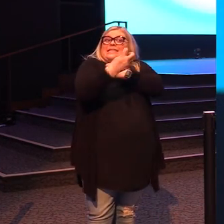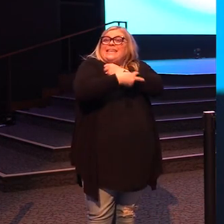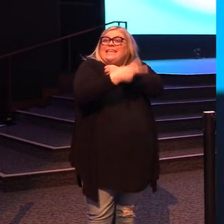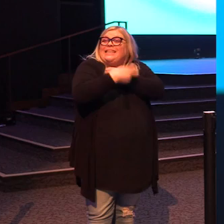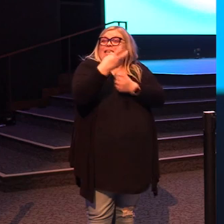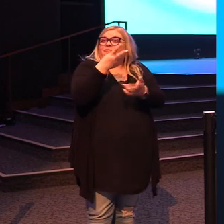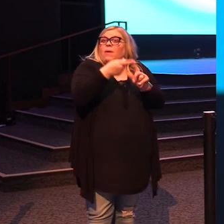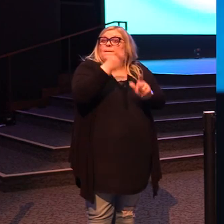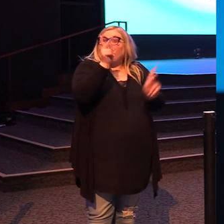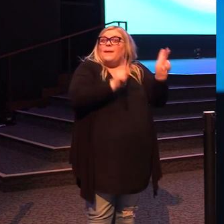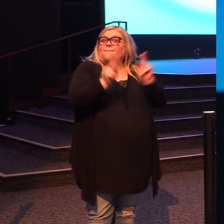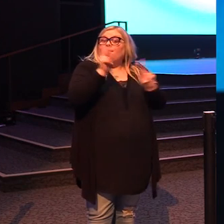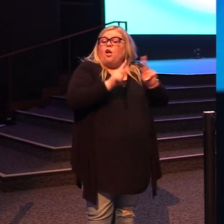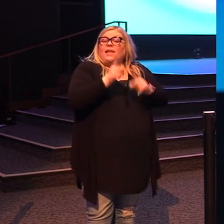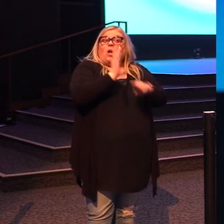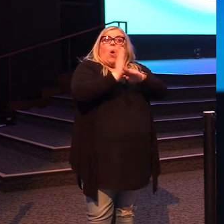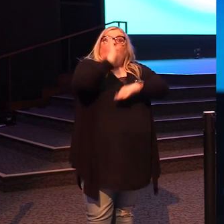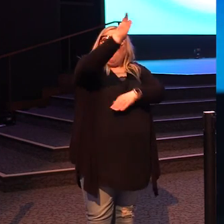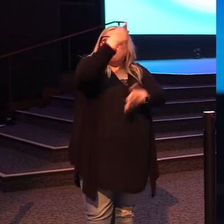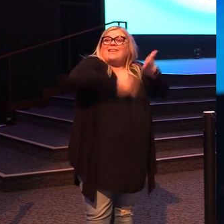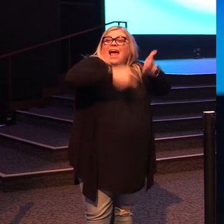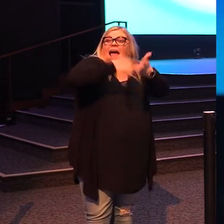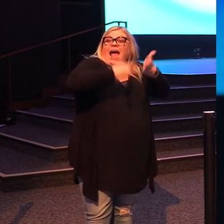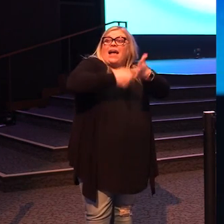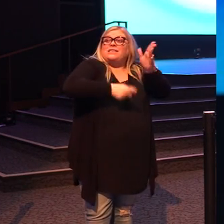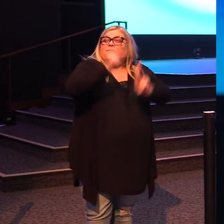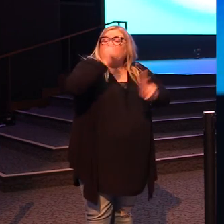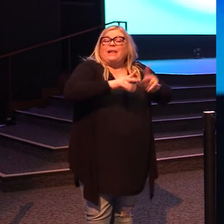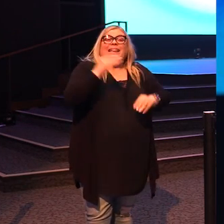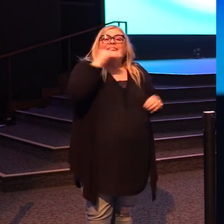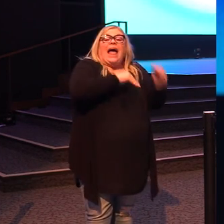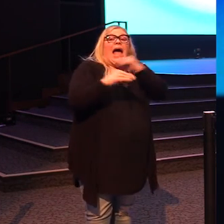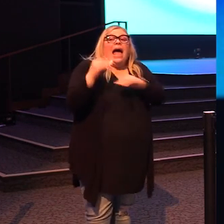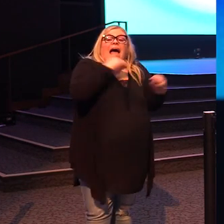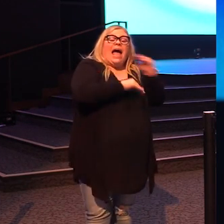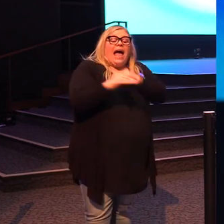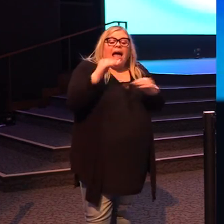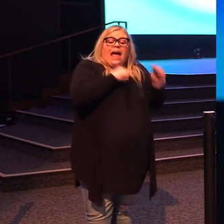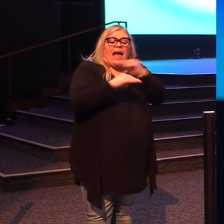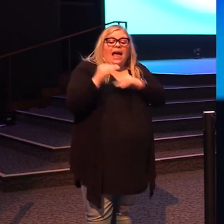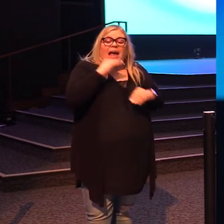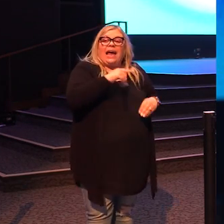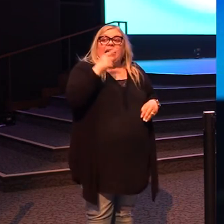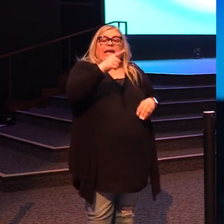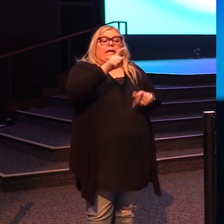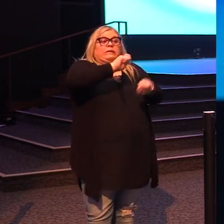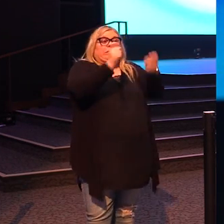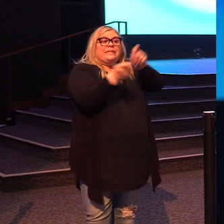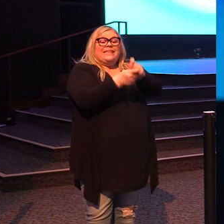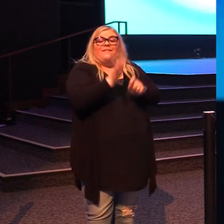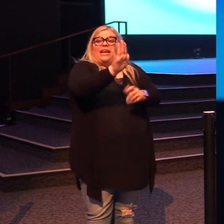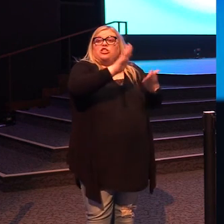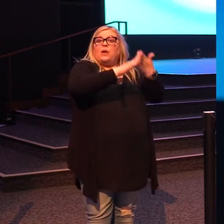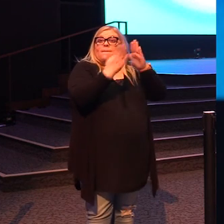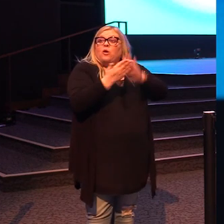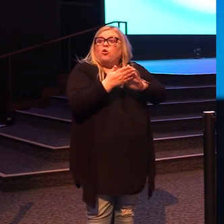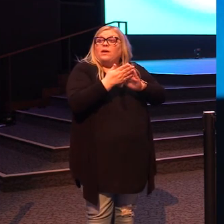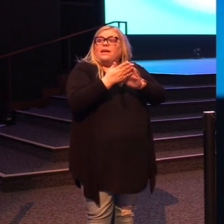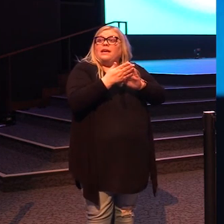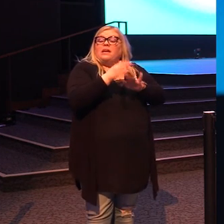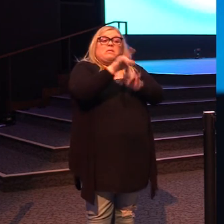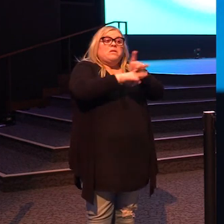from people. He is overtaxing people. He is lying to people. He is deceiving his community. He is